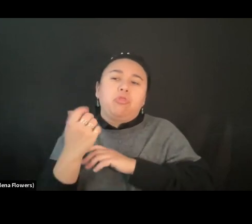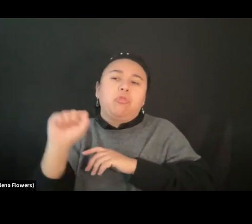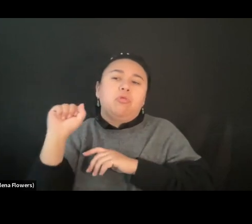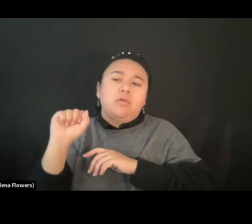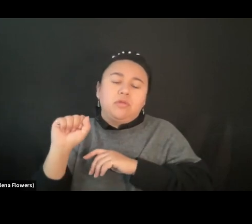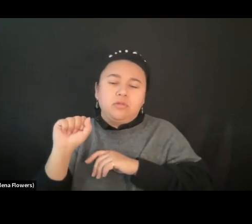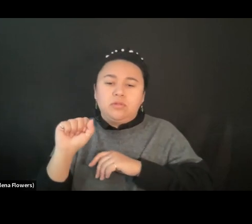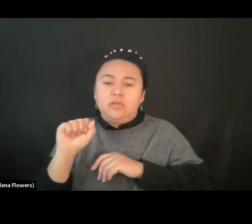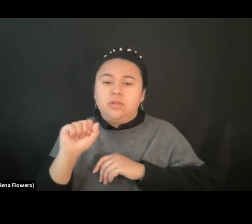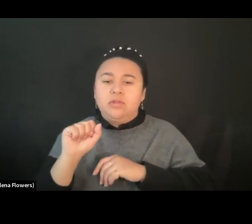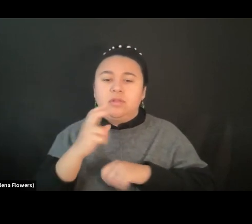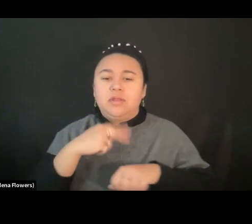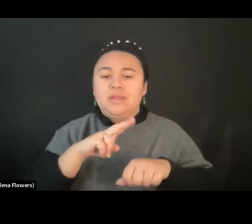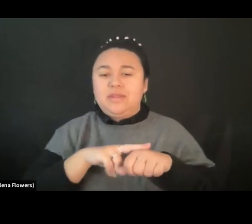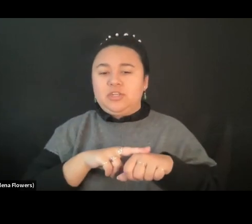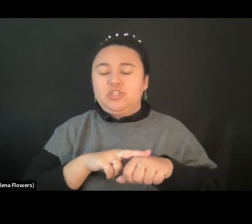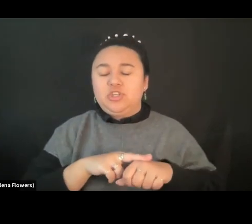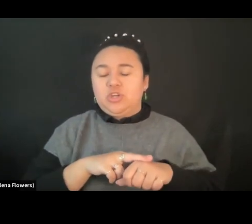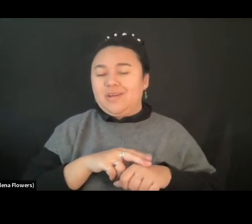unguaranteed and experimental.